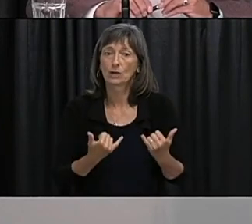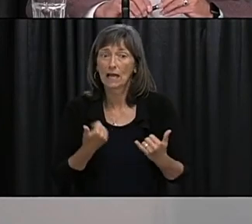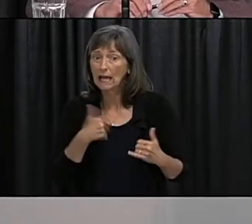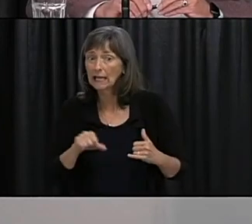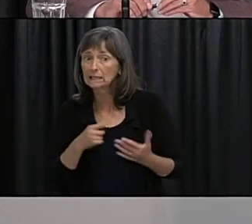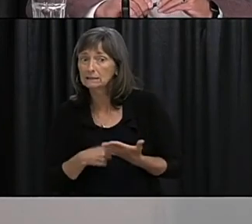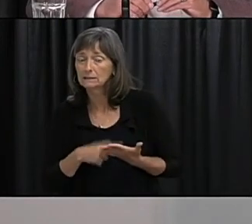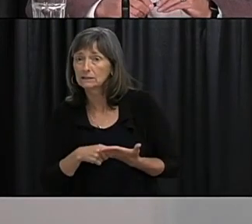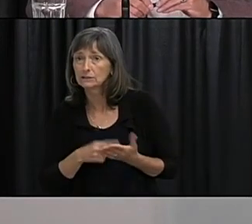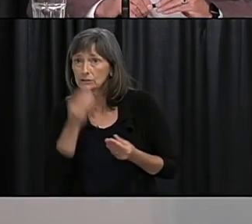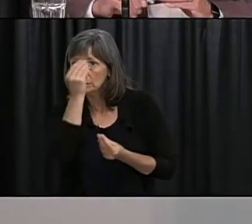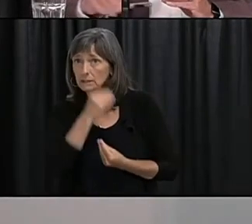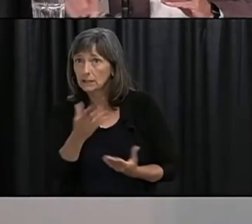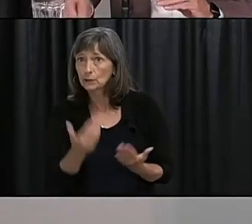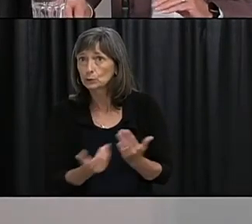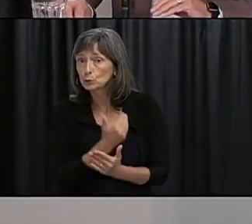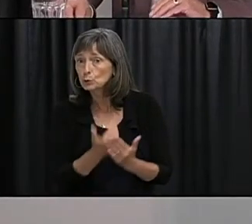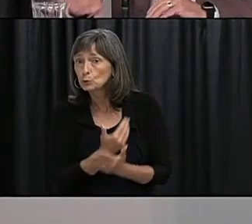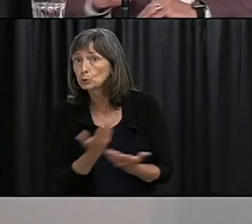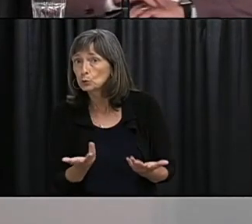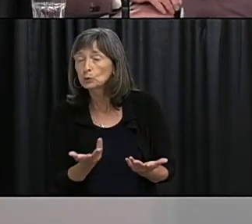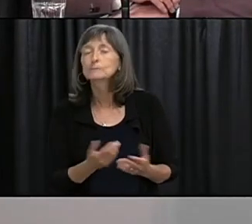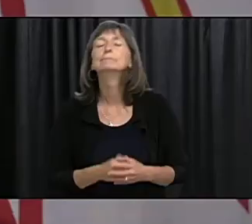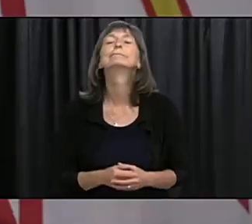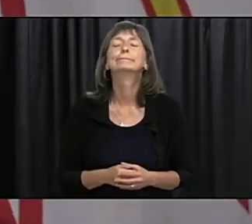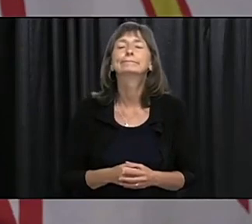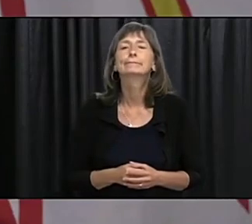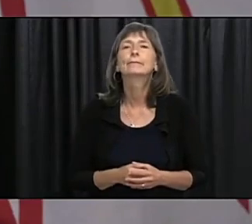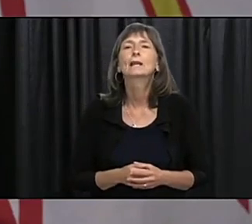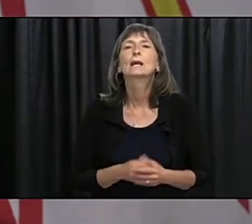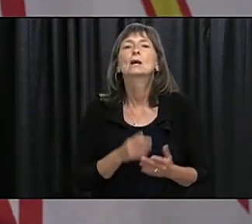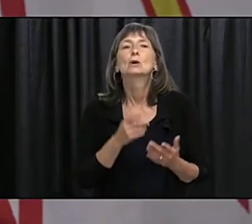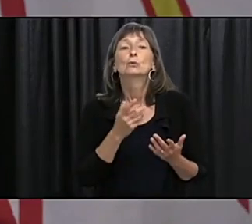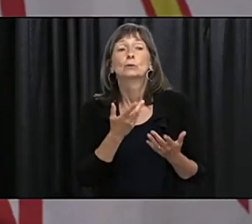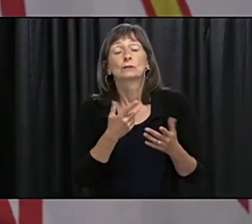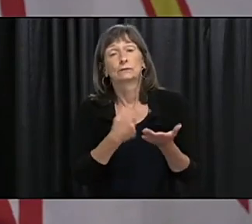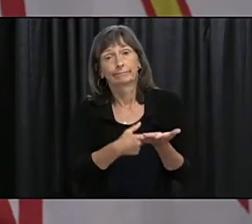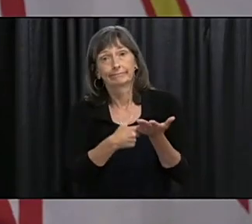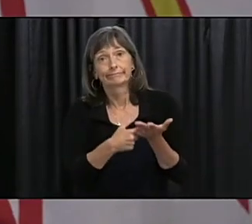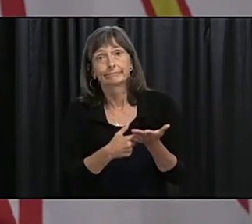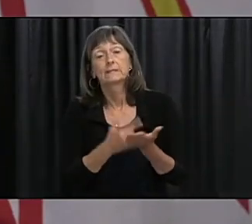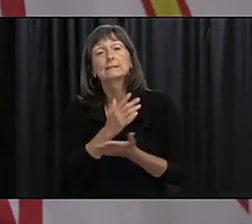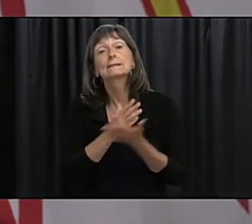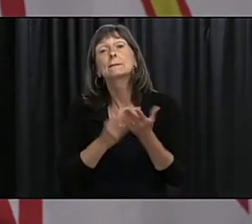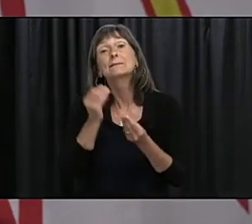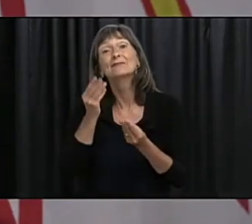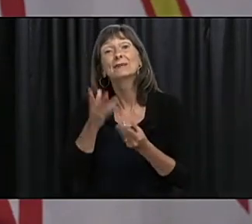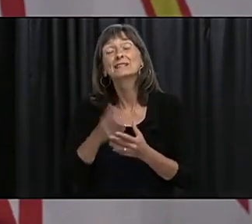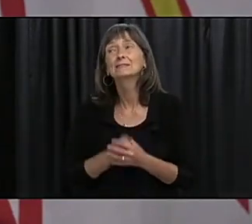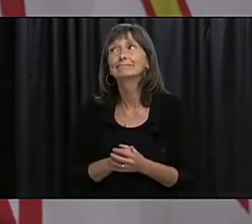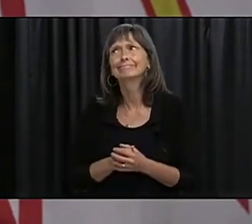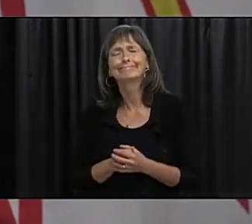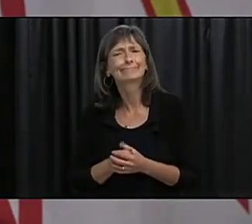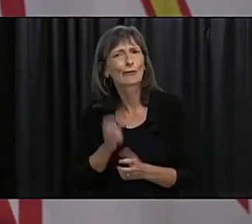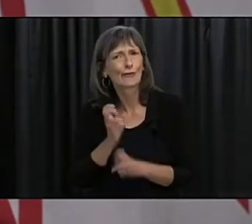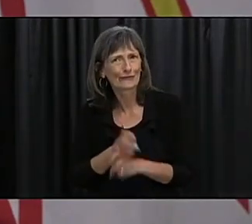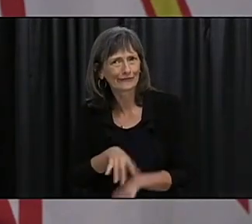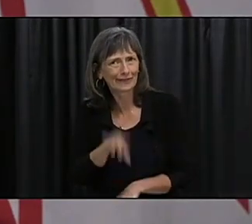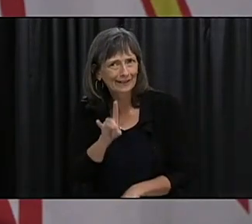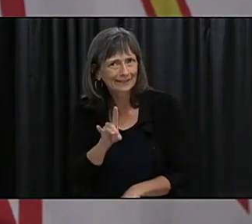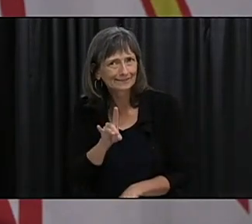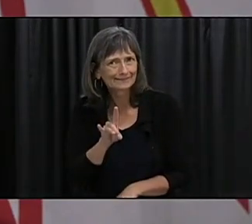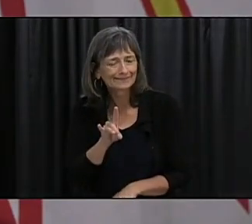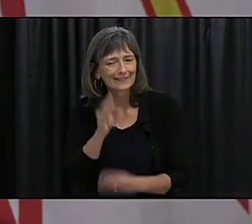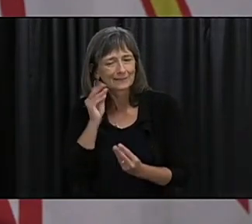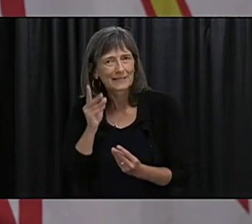so we have gotten some information back unfortunately the information is there's not a lot of it out there and it's very